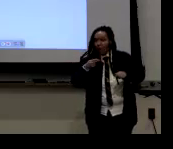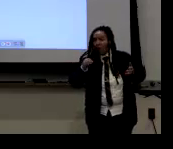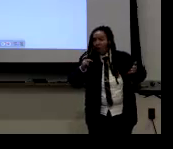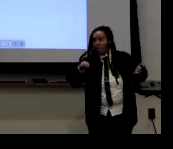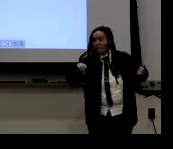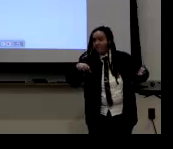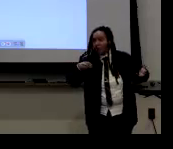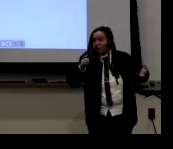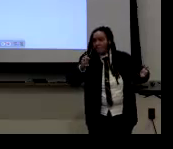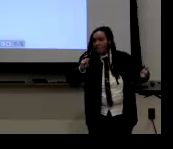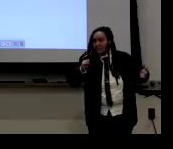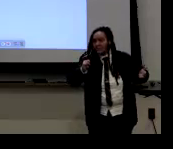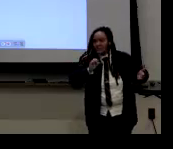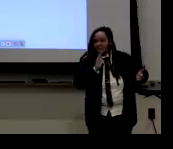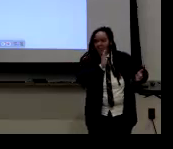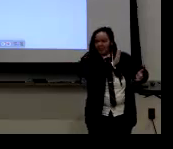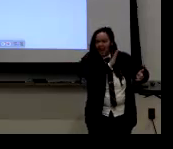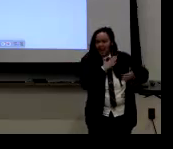They're true to themselves.